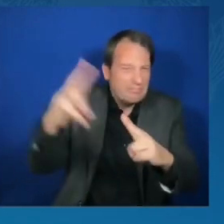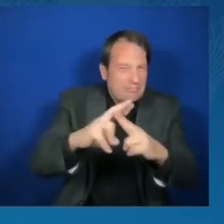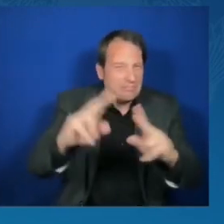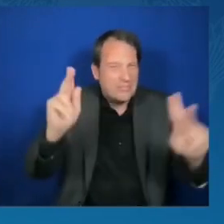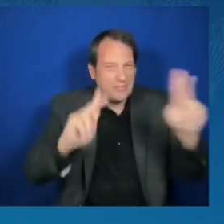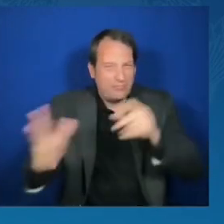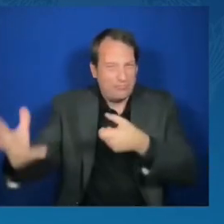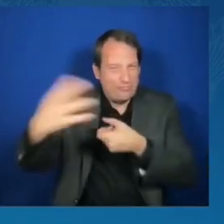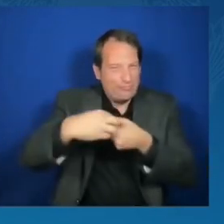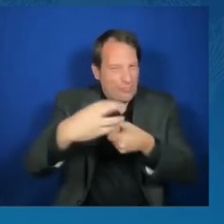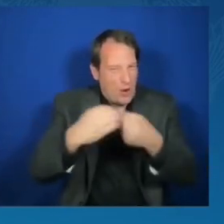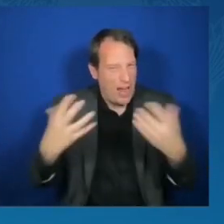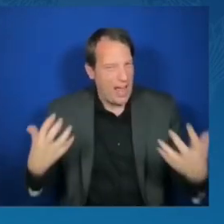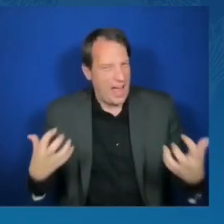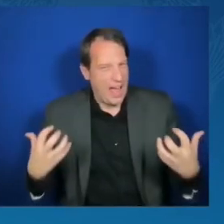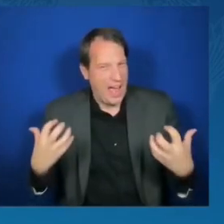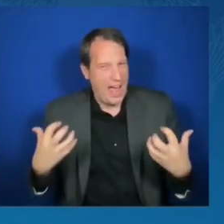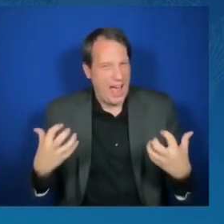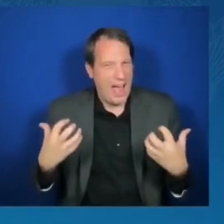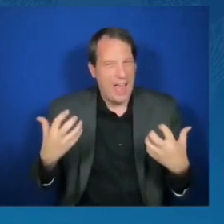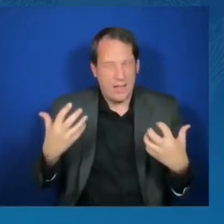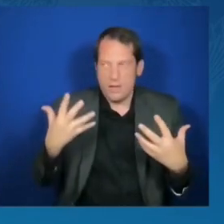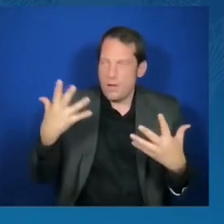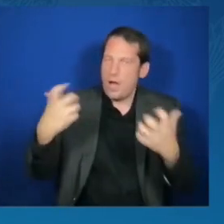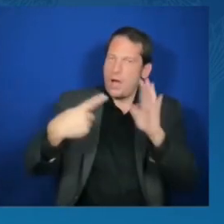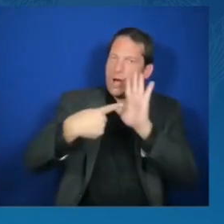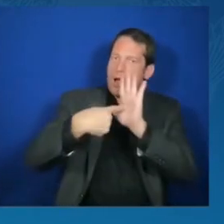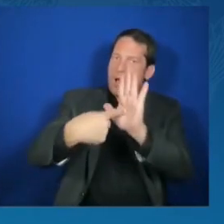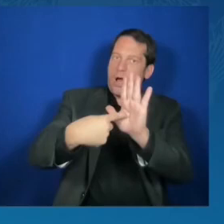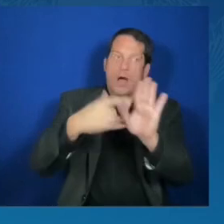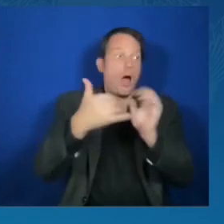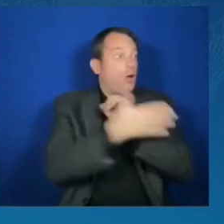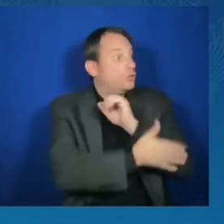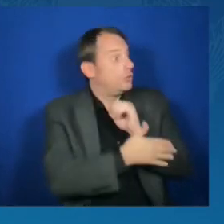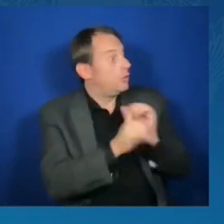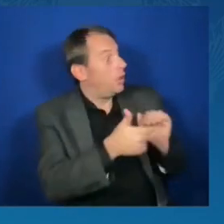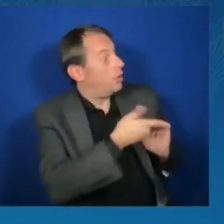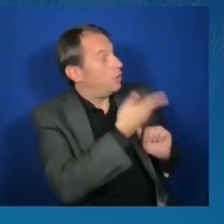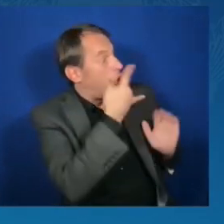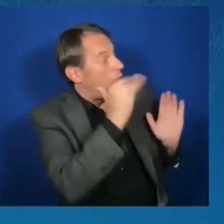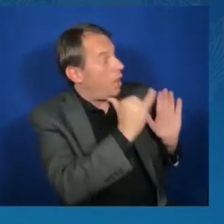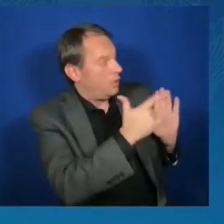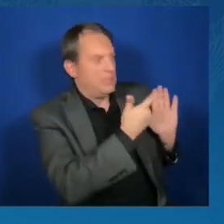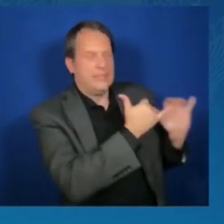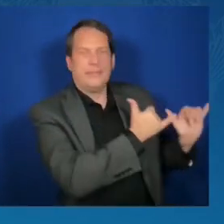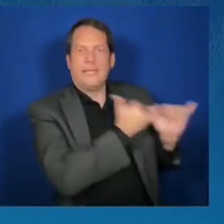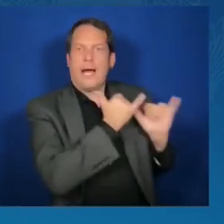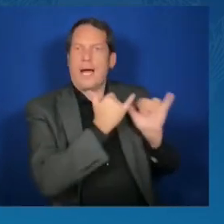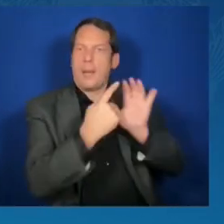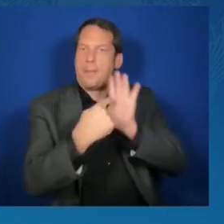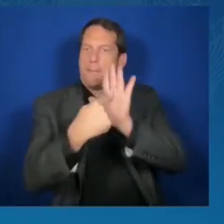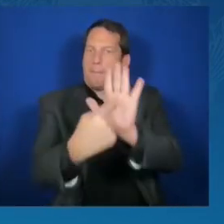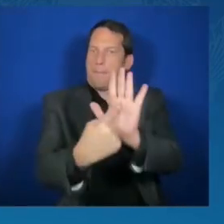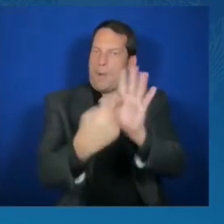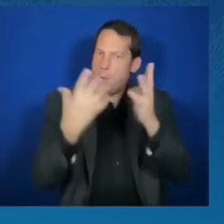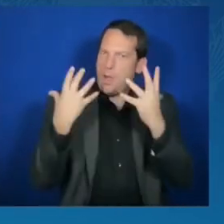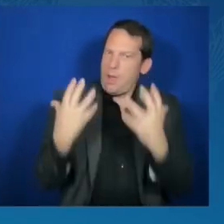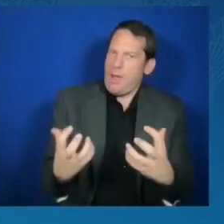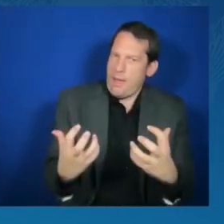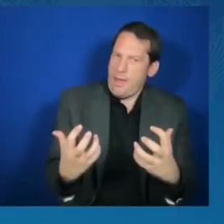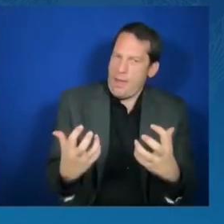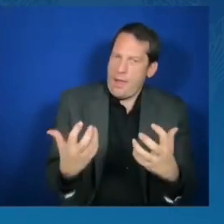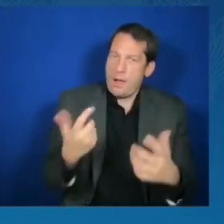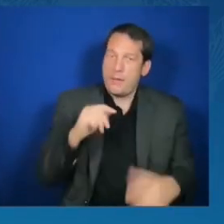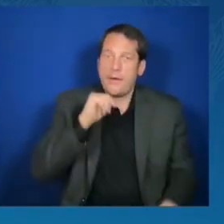This isn't just a matter of doing the right thing. It's doing the smart thing. We're operating in an incredibly diverse